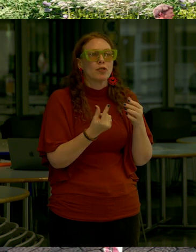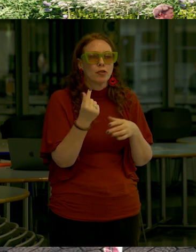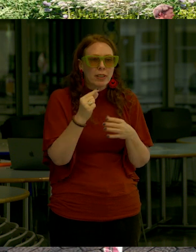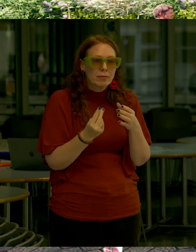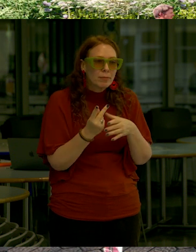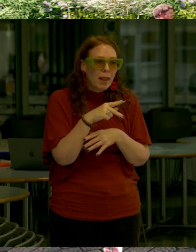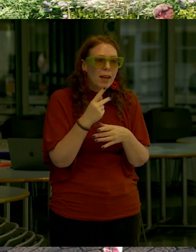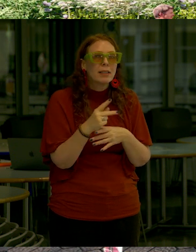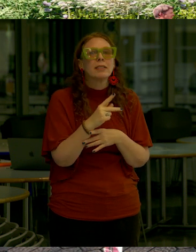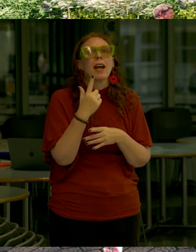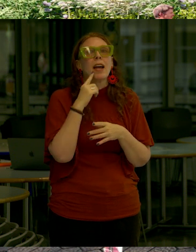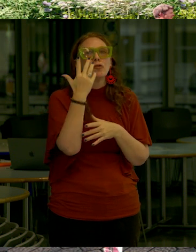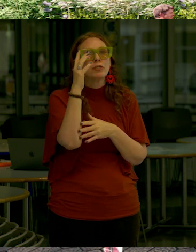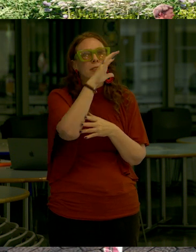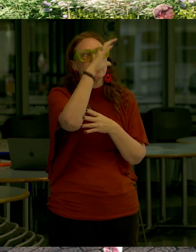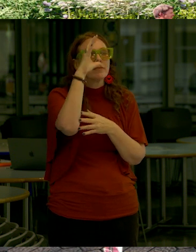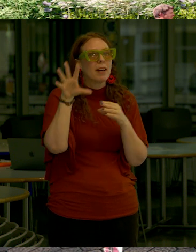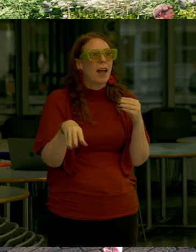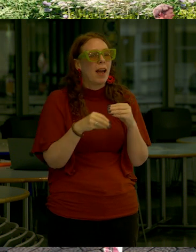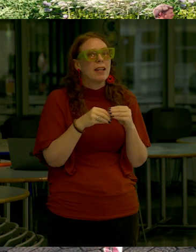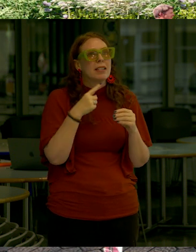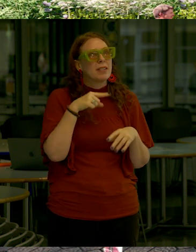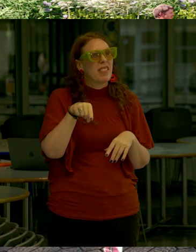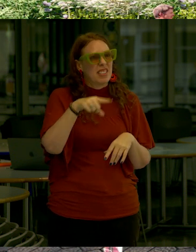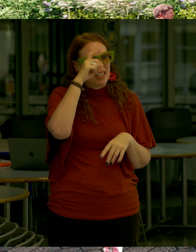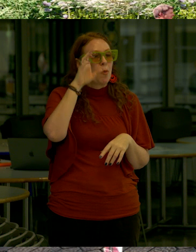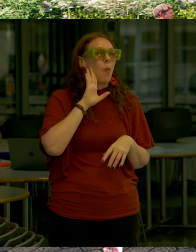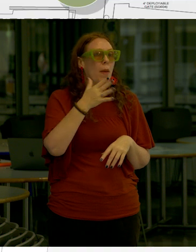the planting and the canopy in this area which could be particularly hot in summer